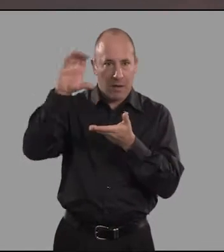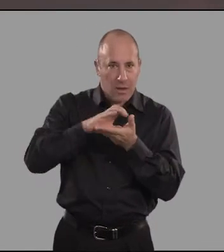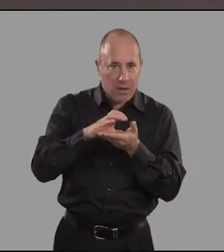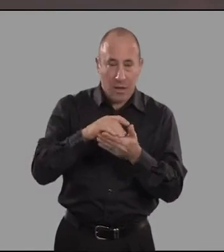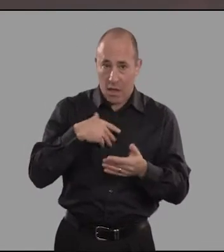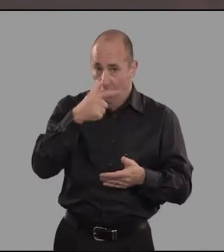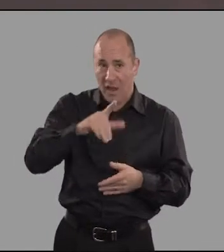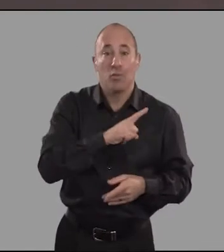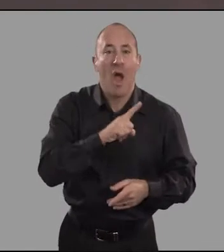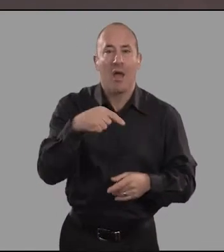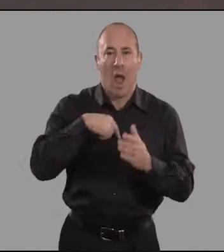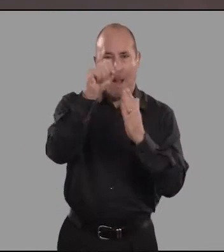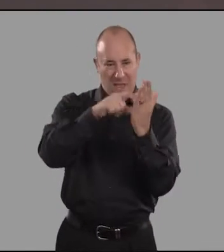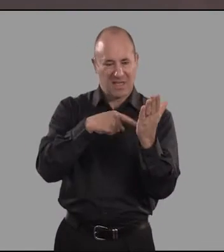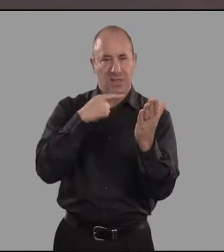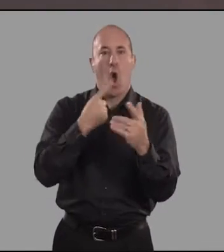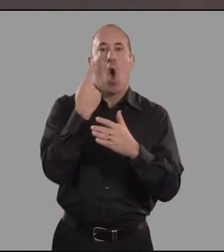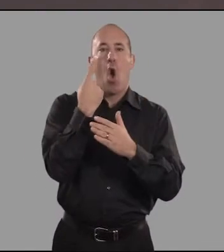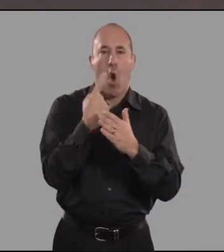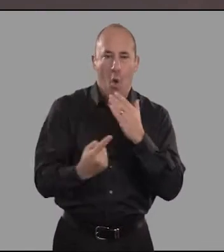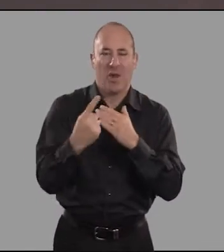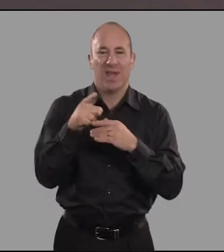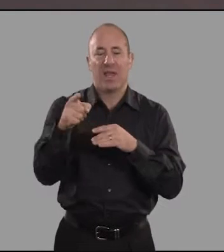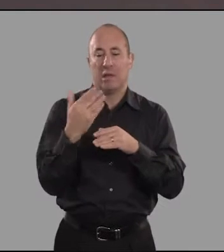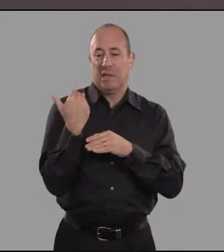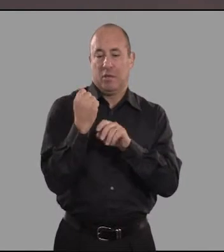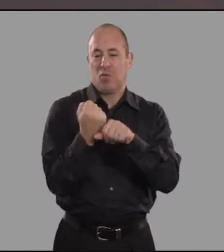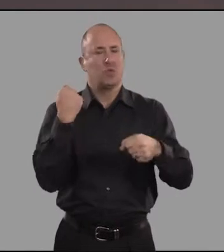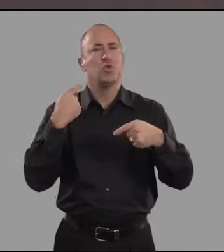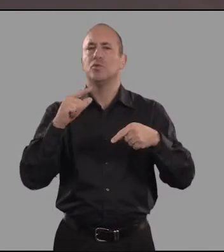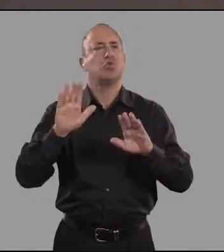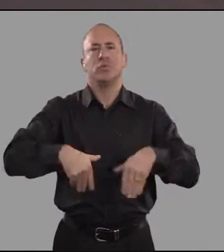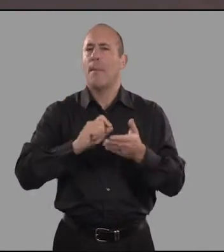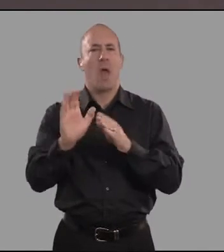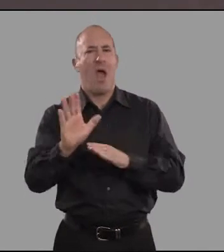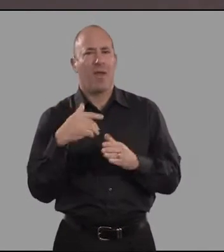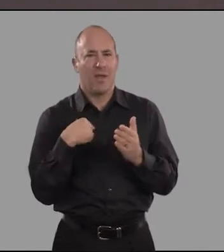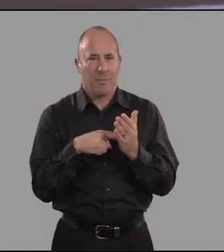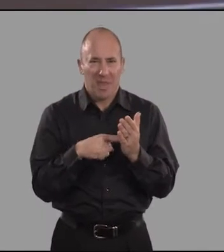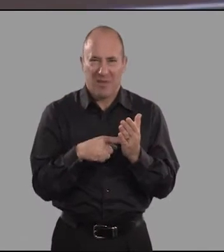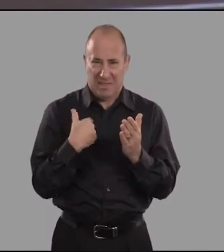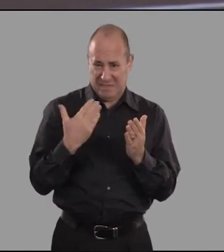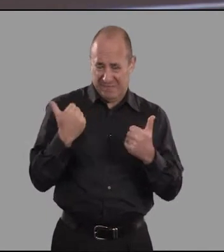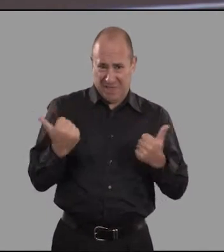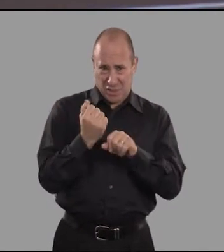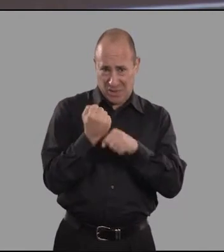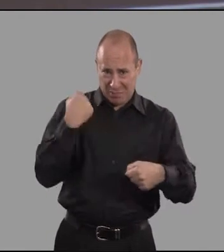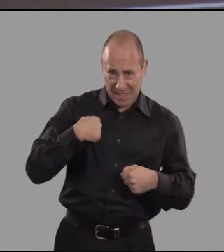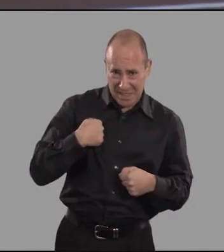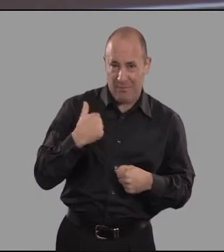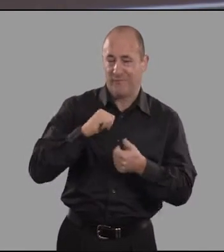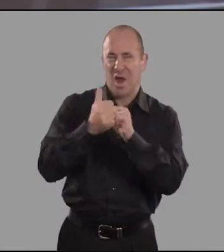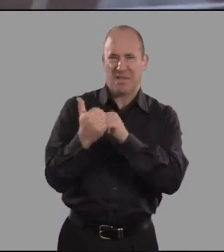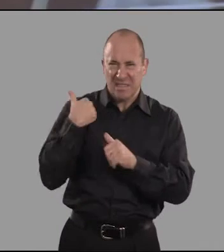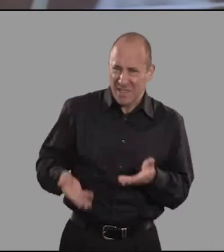I say fortunately, as the application specified, recent graduates should not apply. I was very recent,